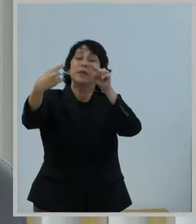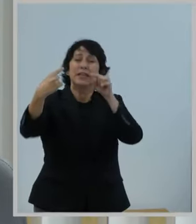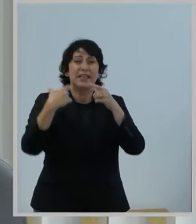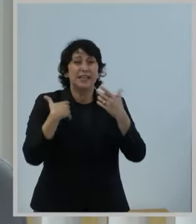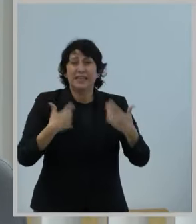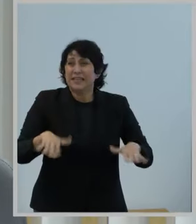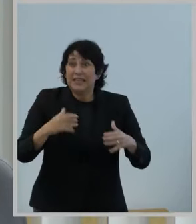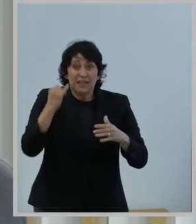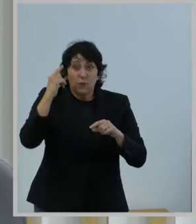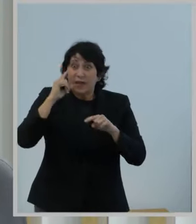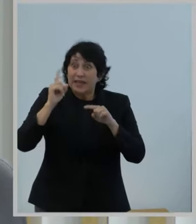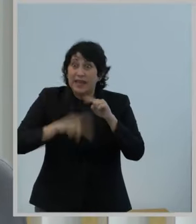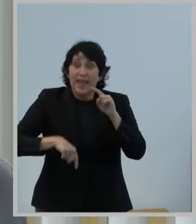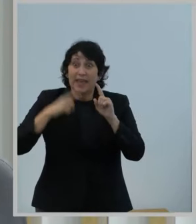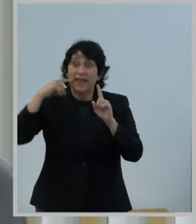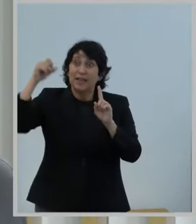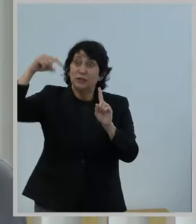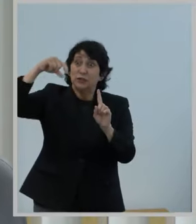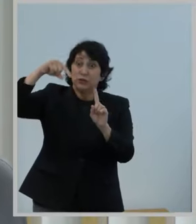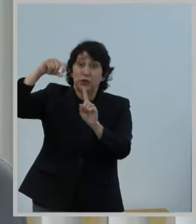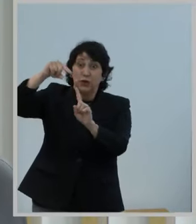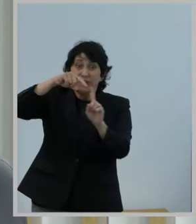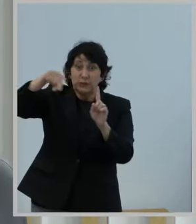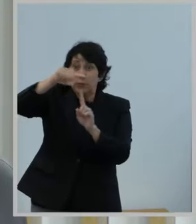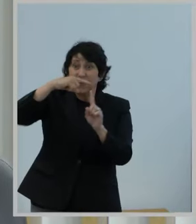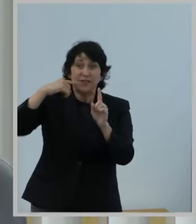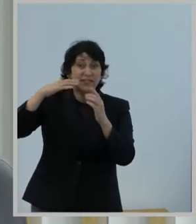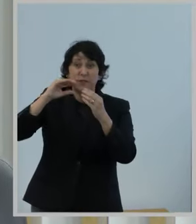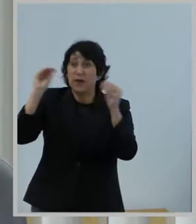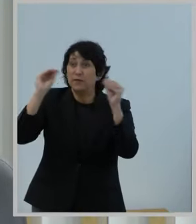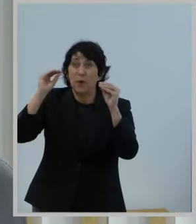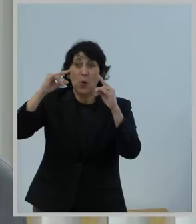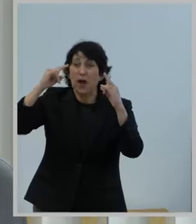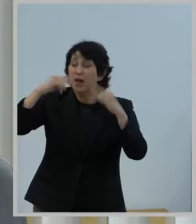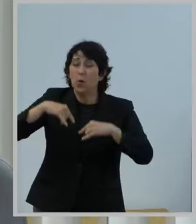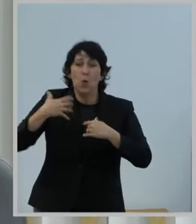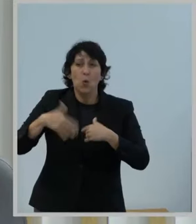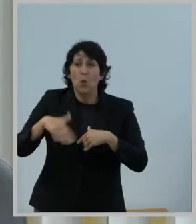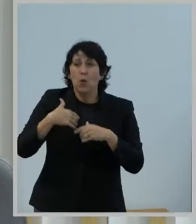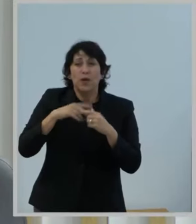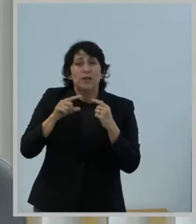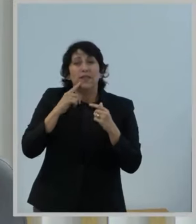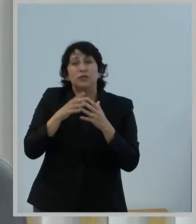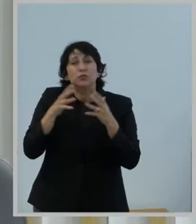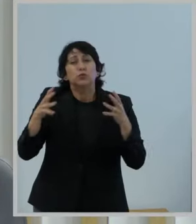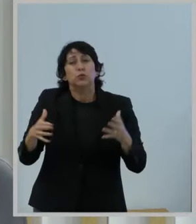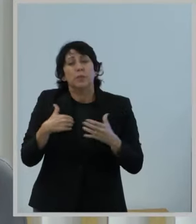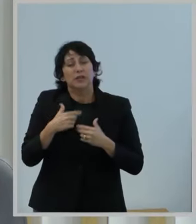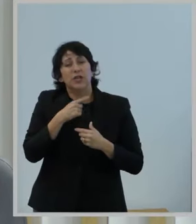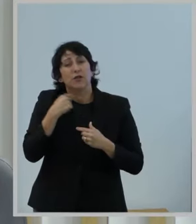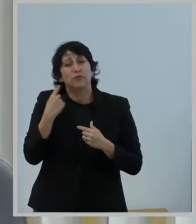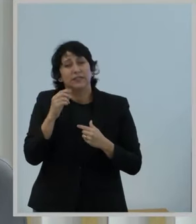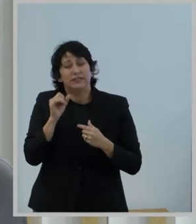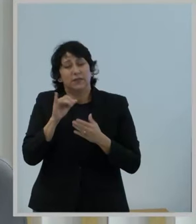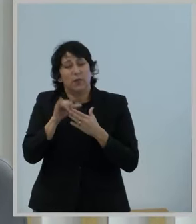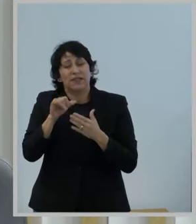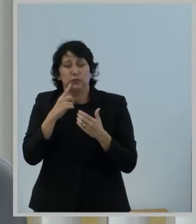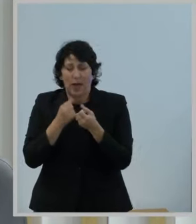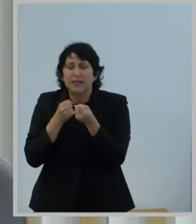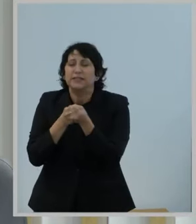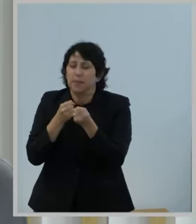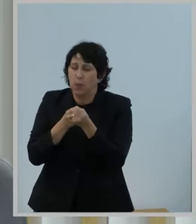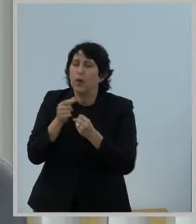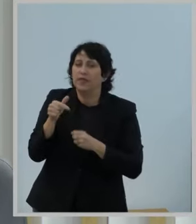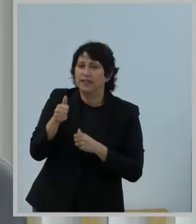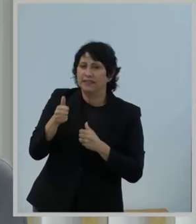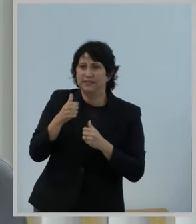connect these communities. That is why I support today's item. The Commission has long recognized the importance and uniqueness of deploying